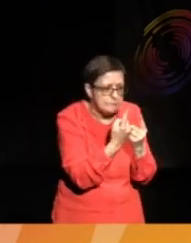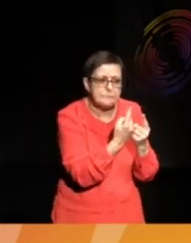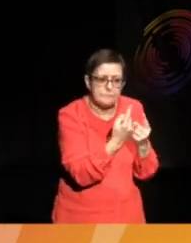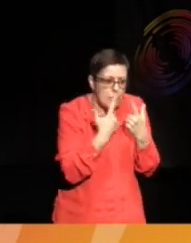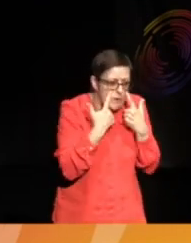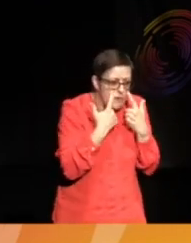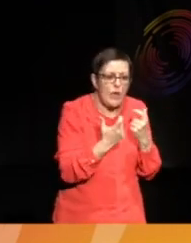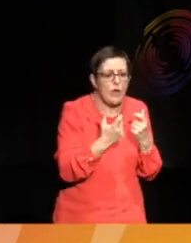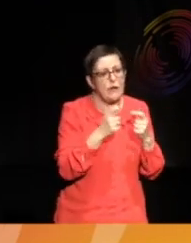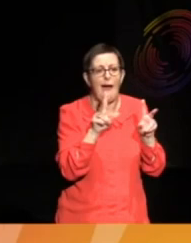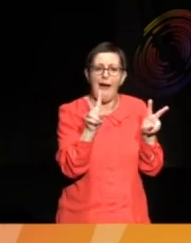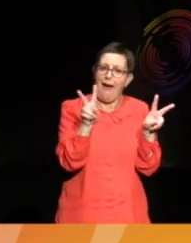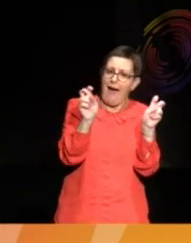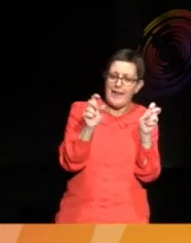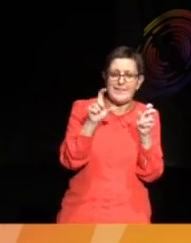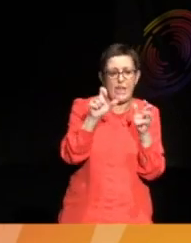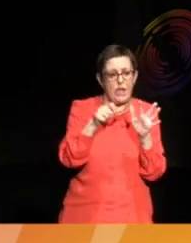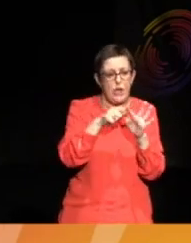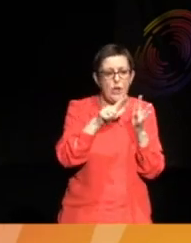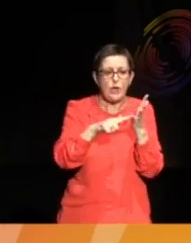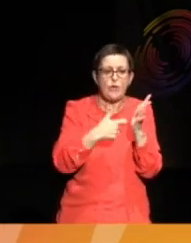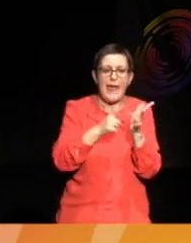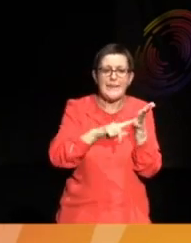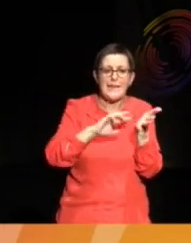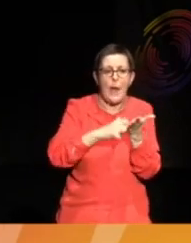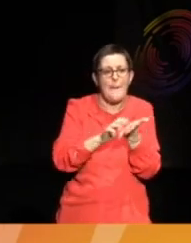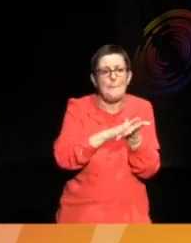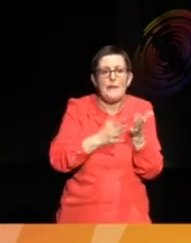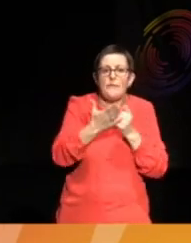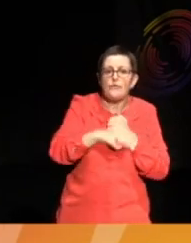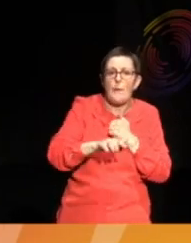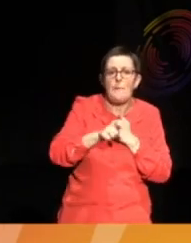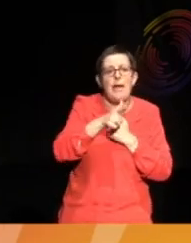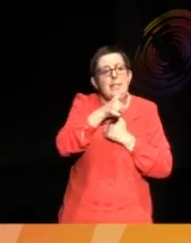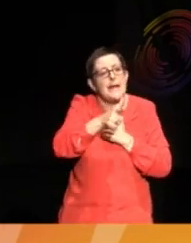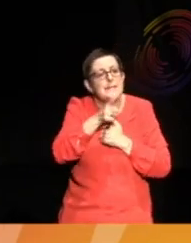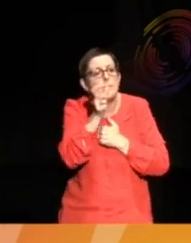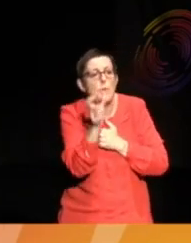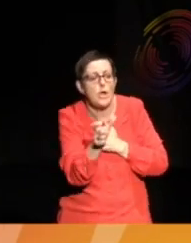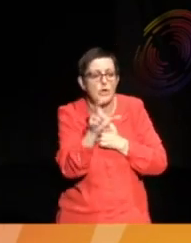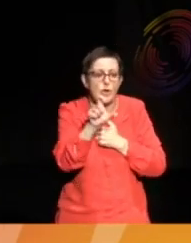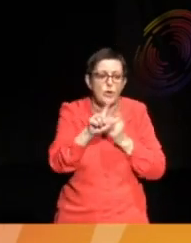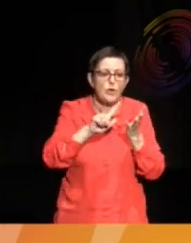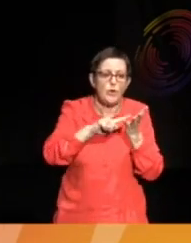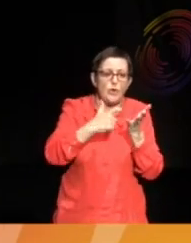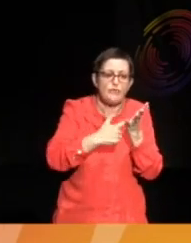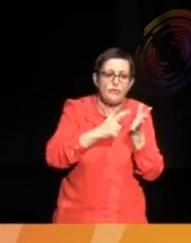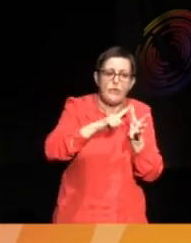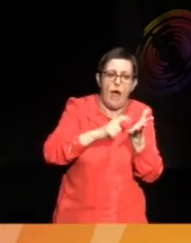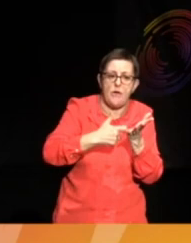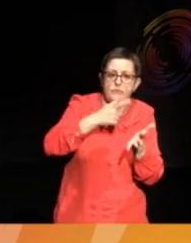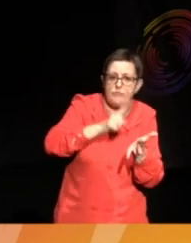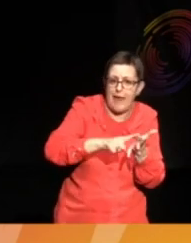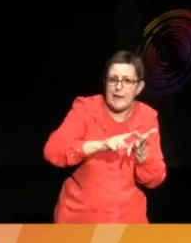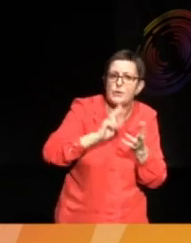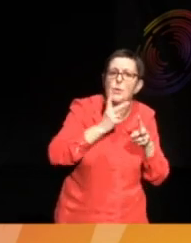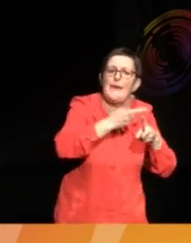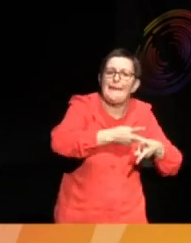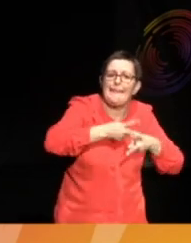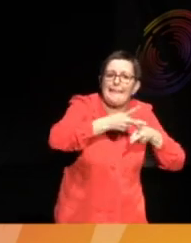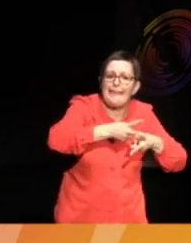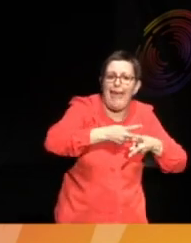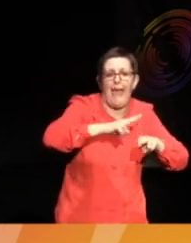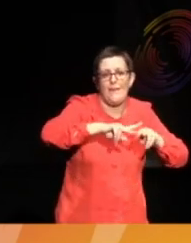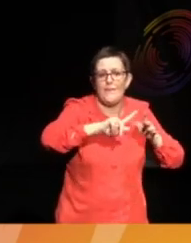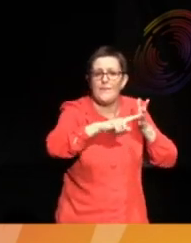came from curare, meaning to care for. They care for collections. But actually, if you think about that as an